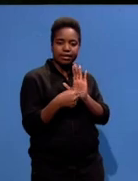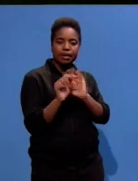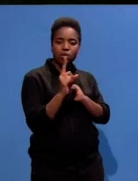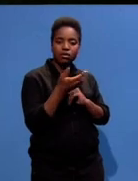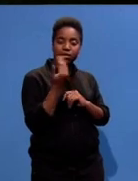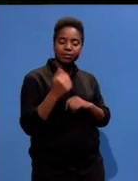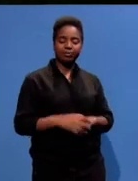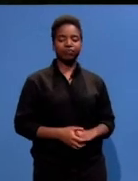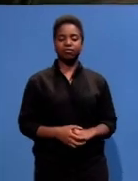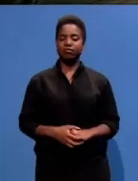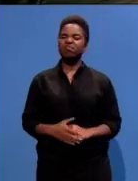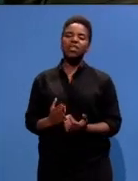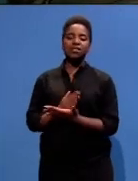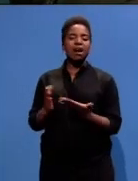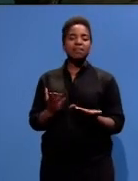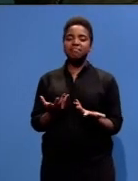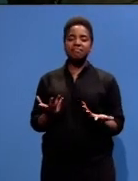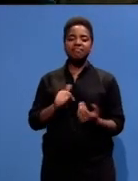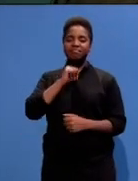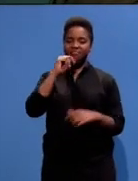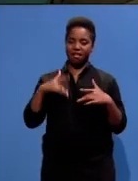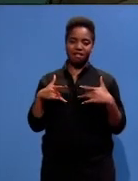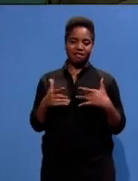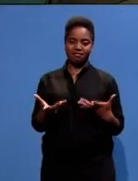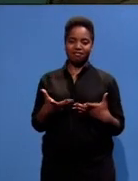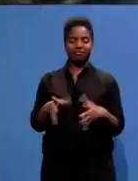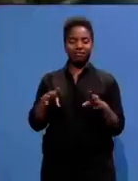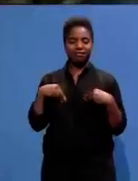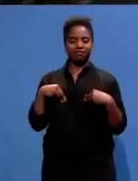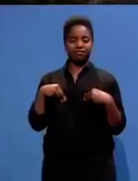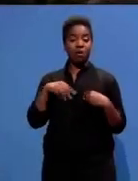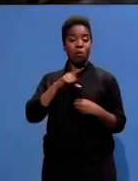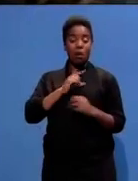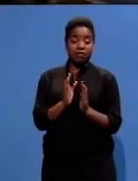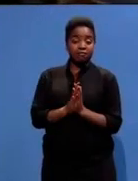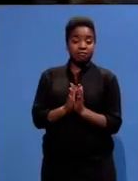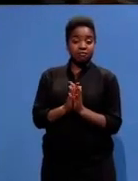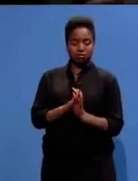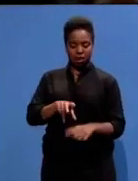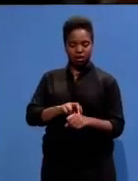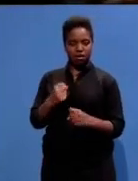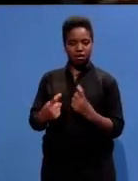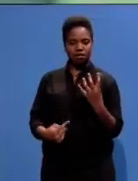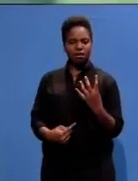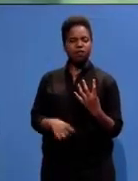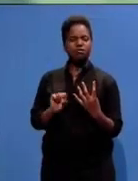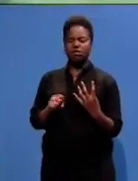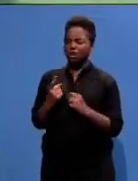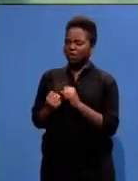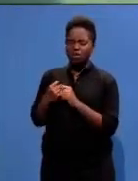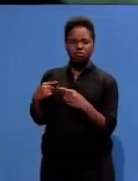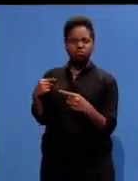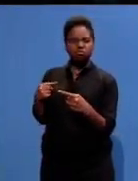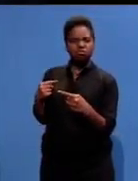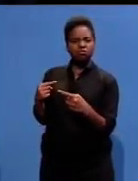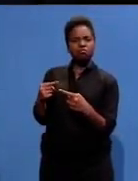Now, some of the things you've got to accept. You keep on demanding better conditions. There were improvements. In the three years'